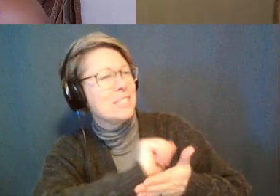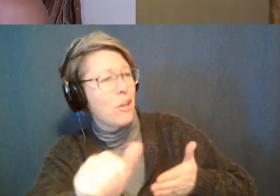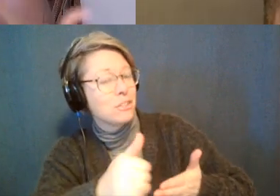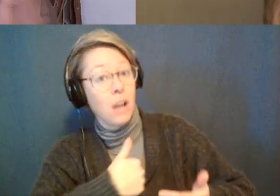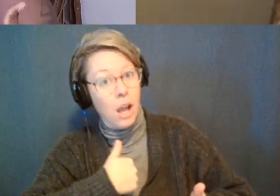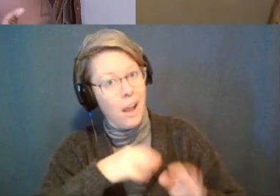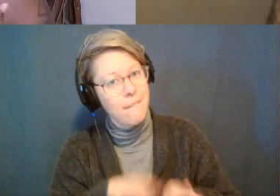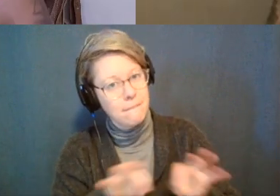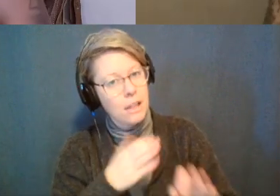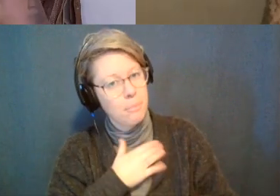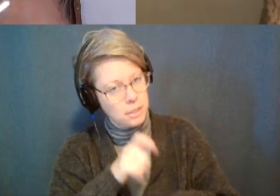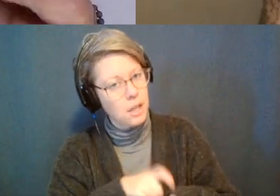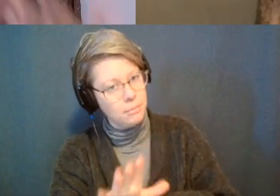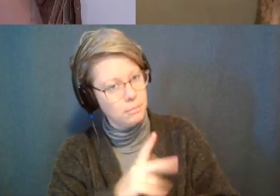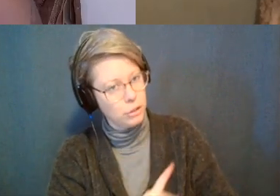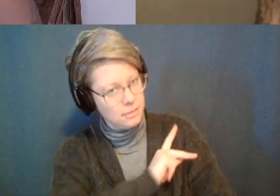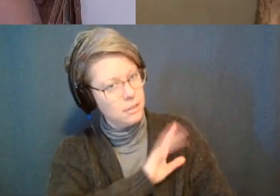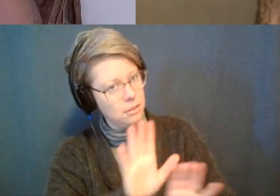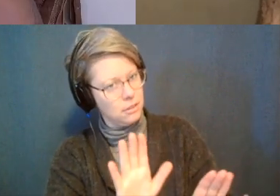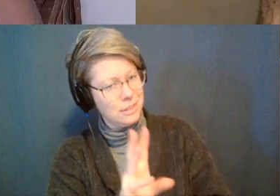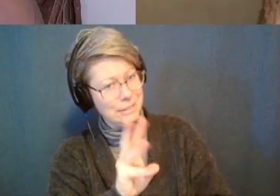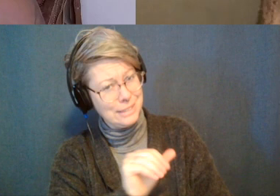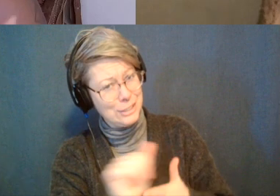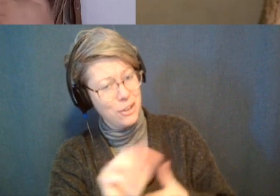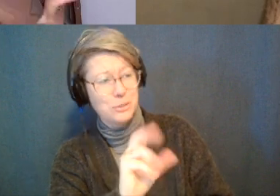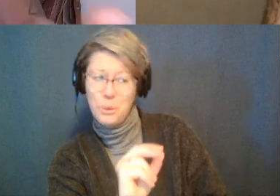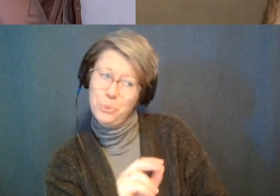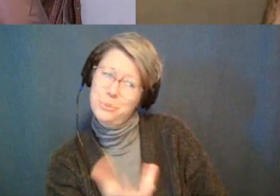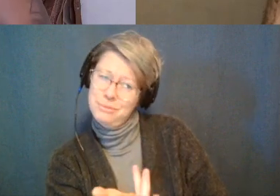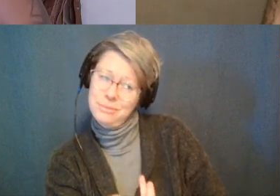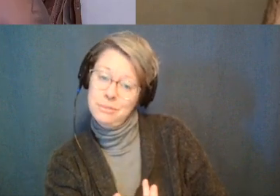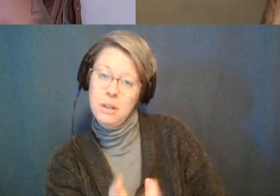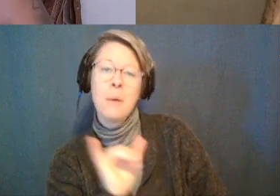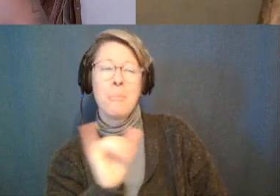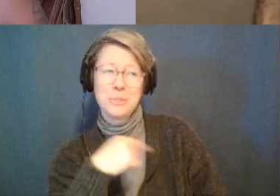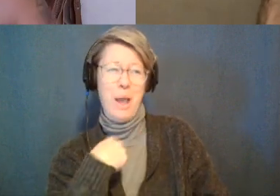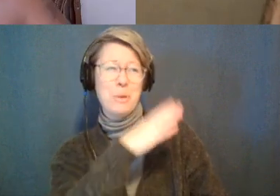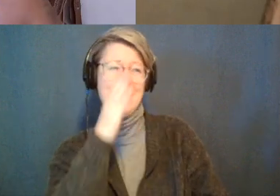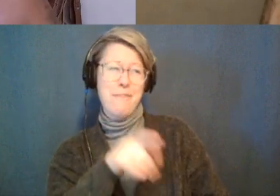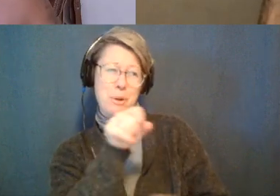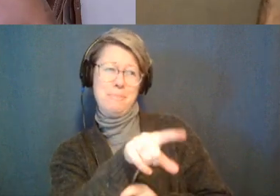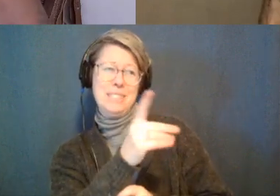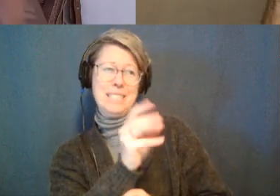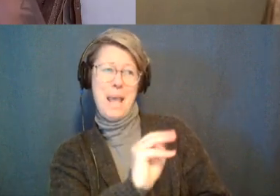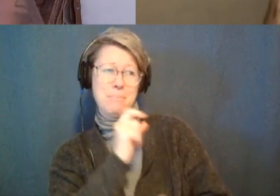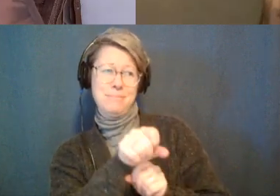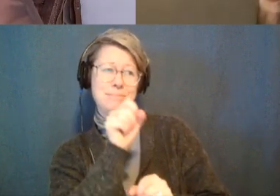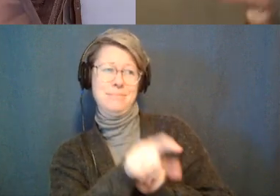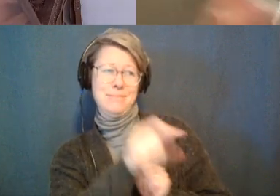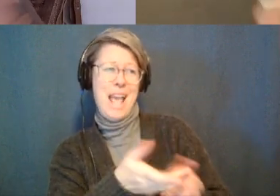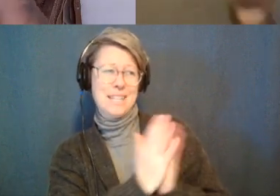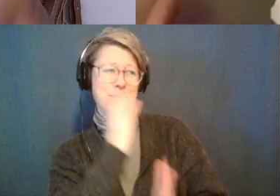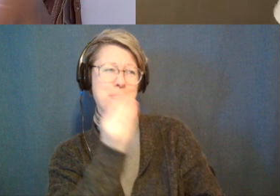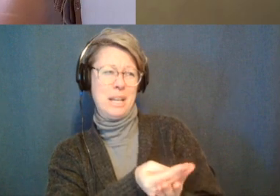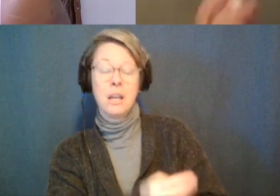you know like that's me personally it's like 60 bucks not fam like and i would never slide in your dm asking for no and that's the other